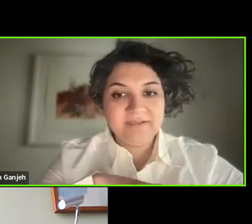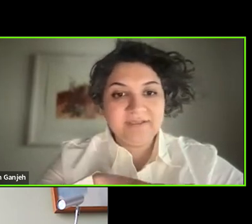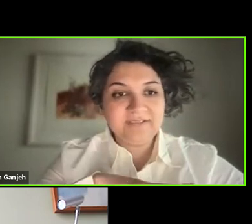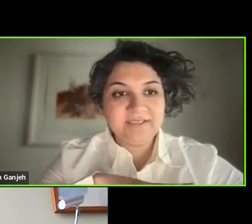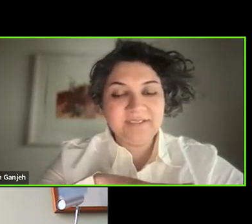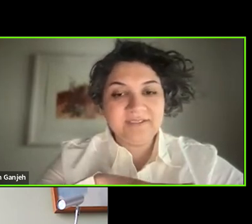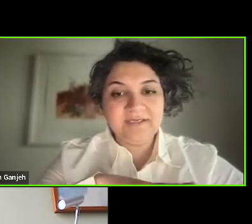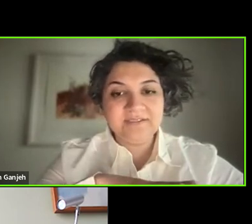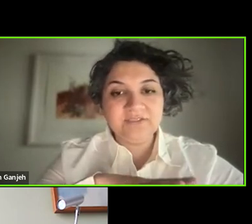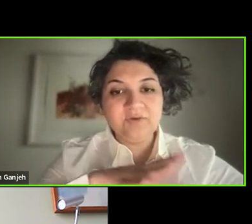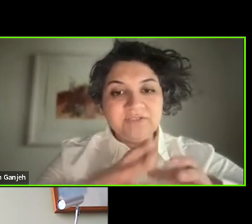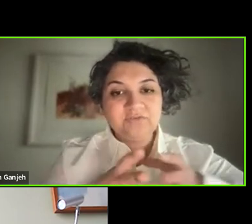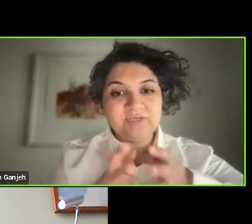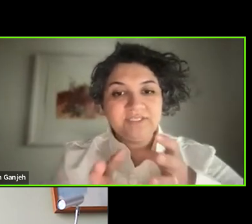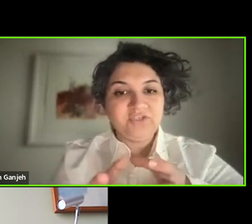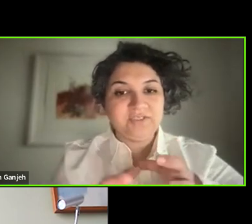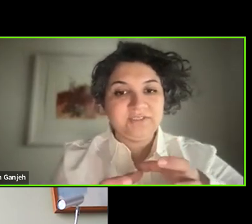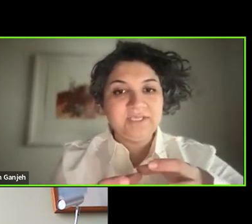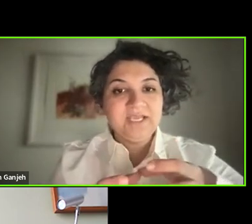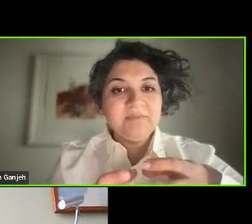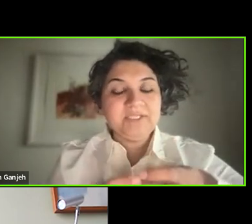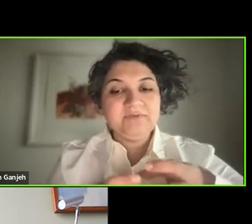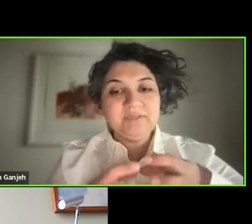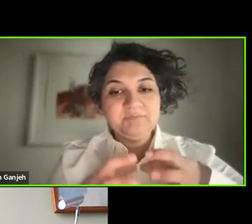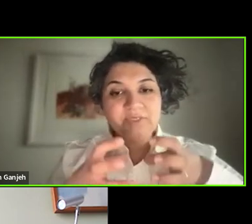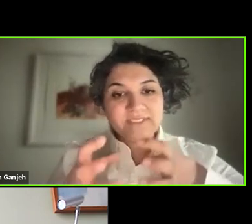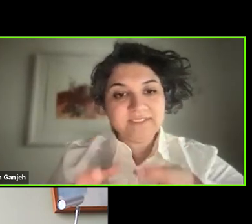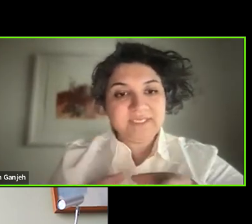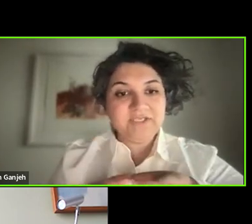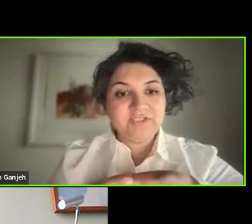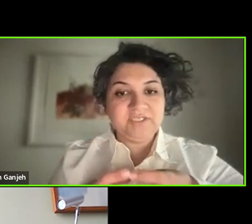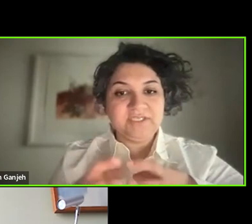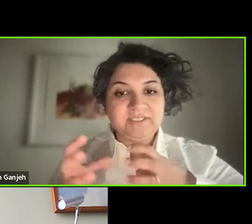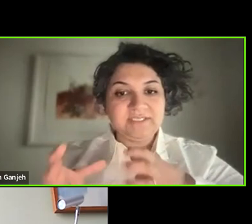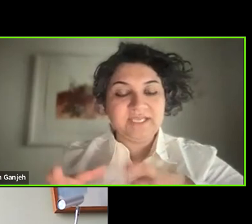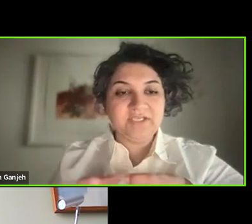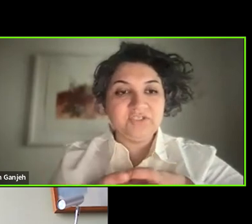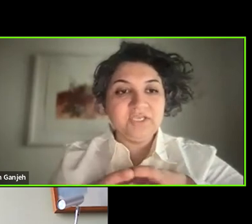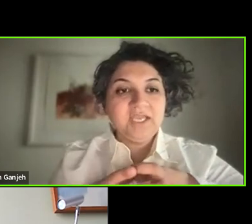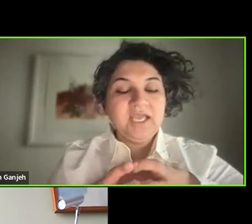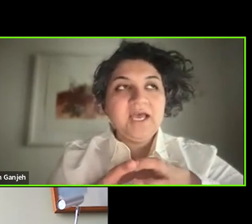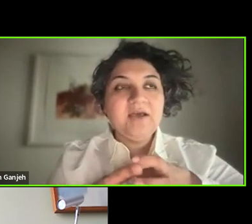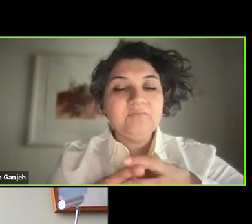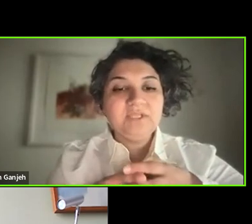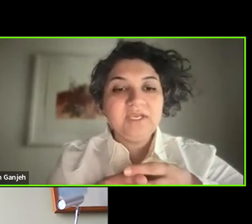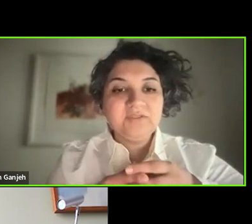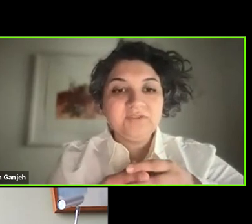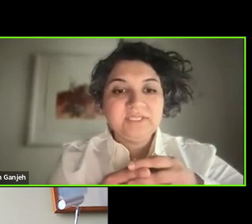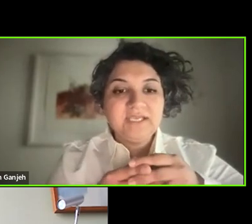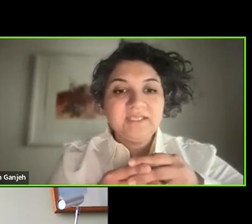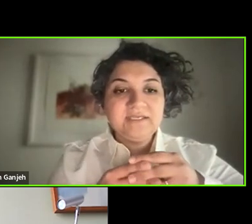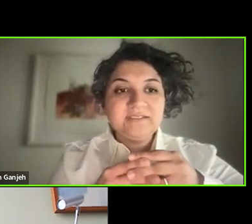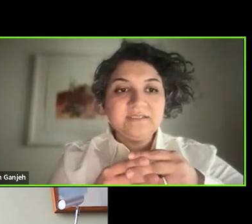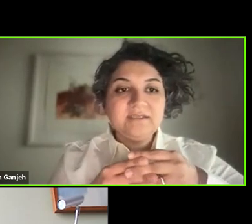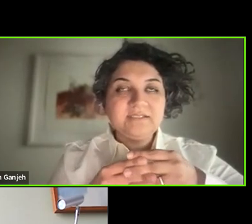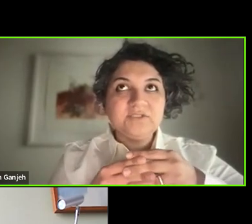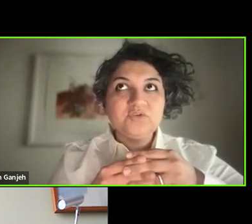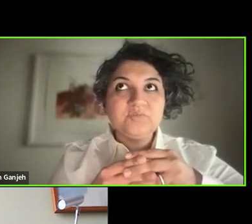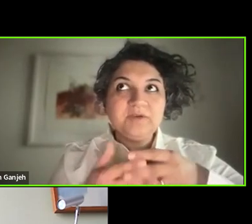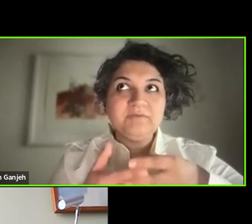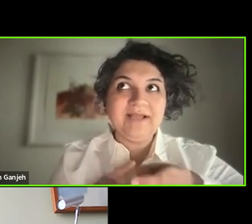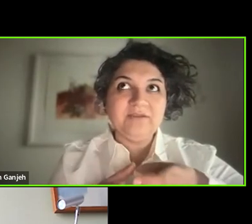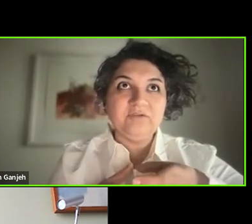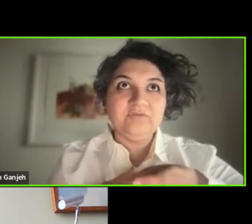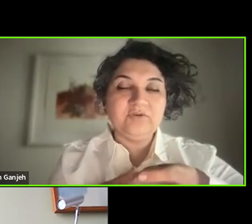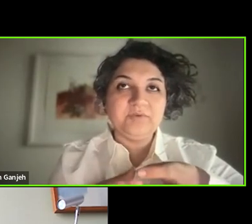story. There is no contradictions between presentation and stage. I would like to say there is not